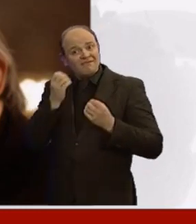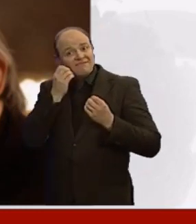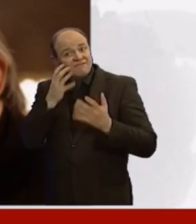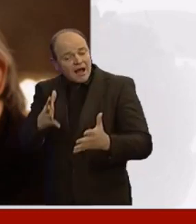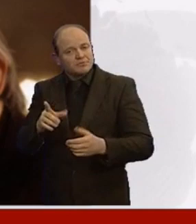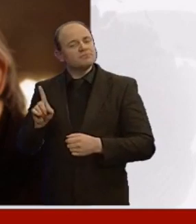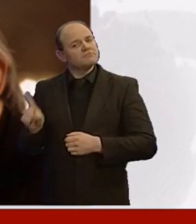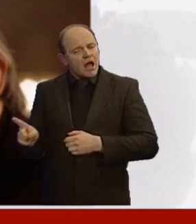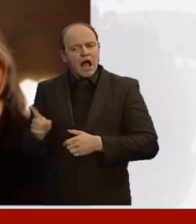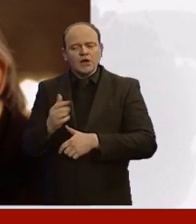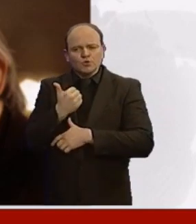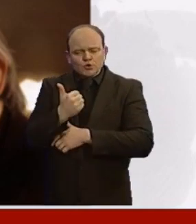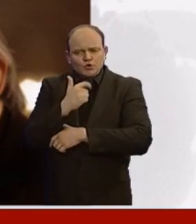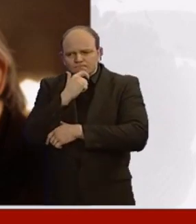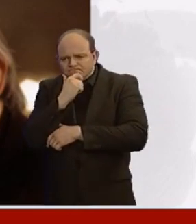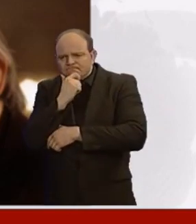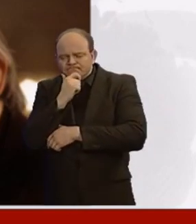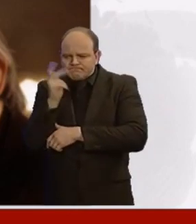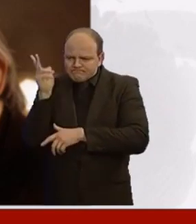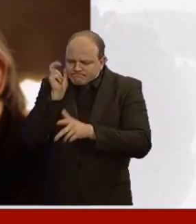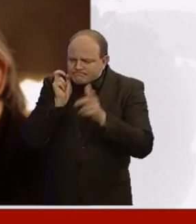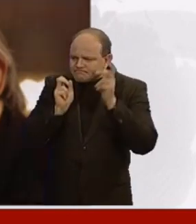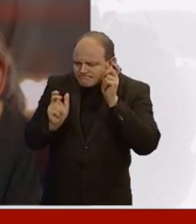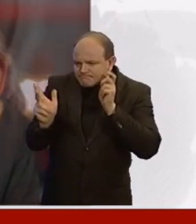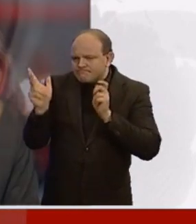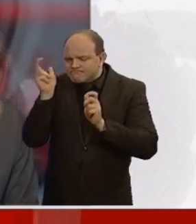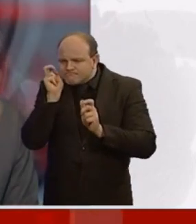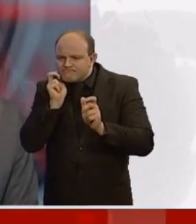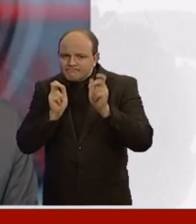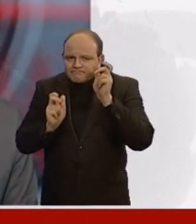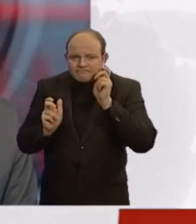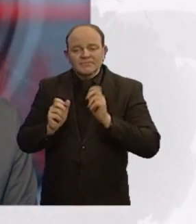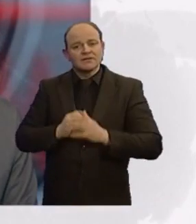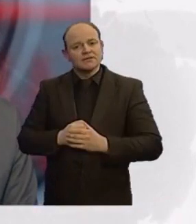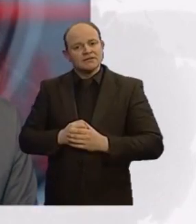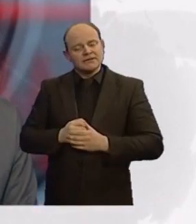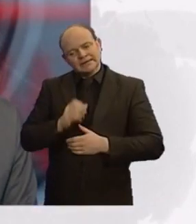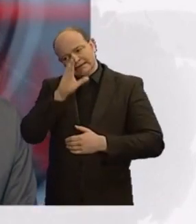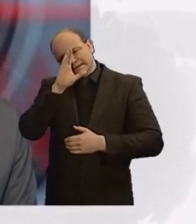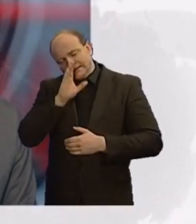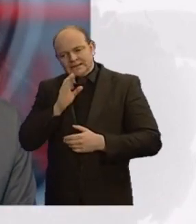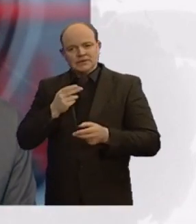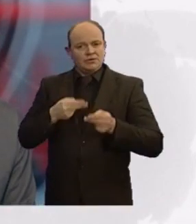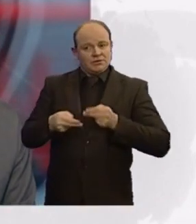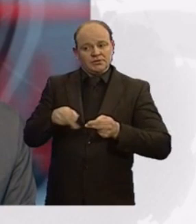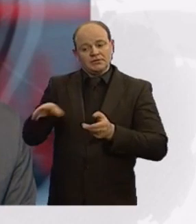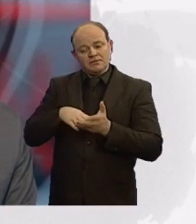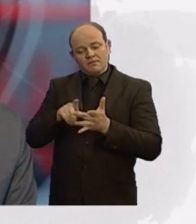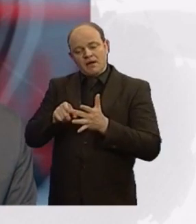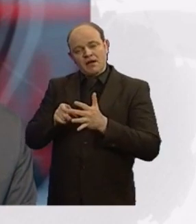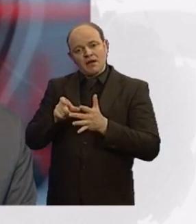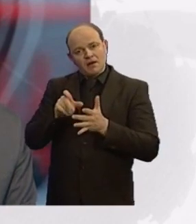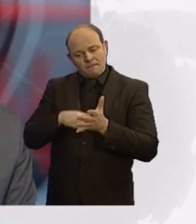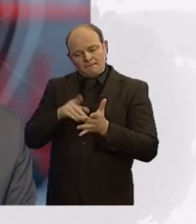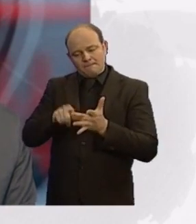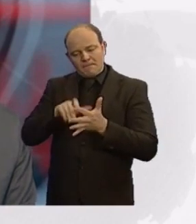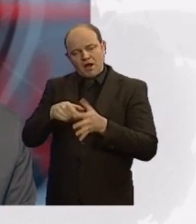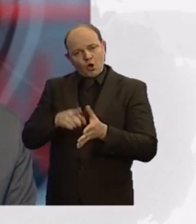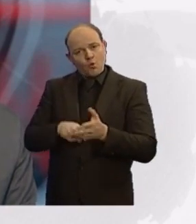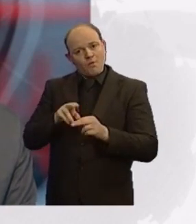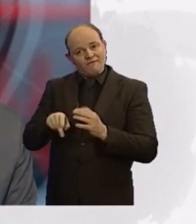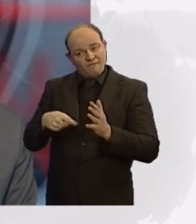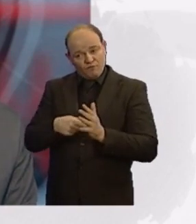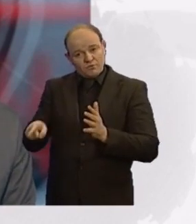listened. The thoughts of David Miliband after news of Michael Foote dying at the age of 96.